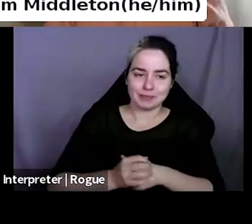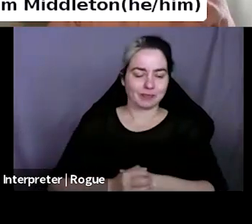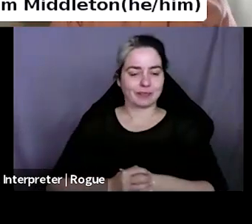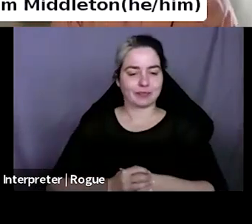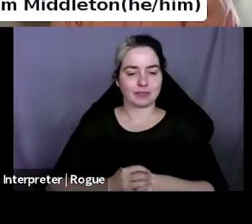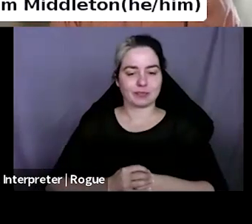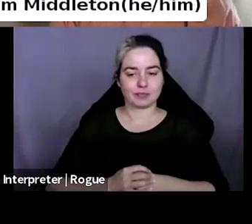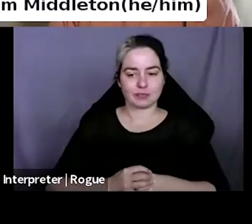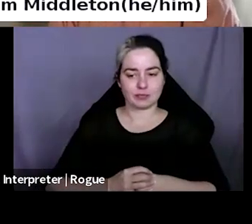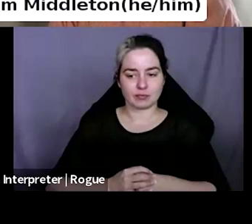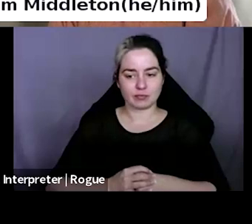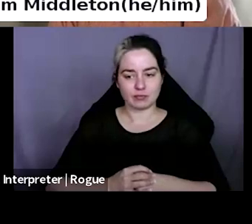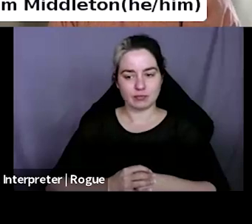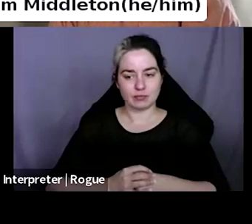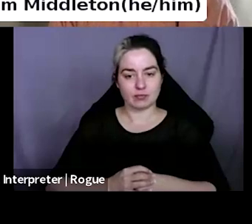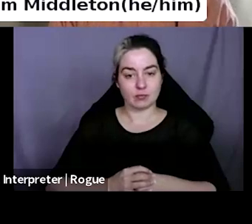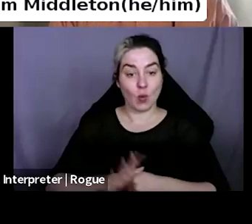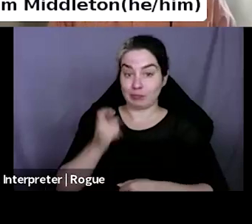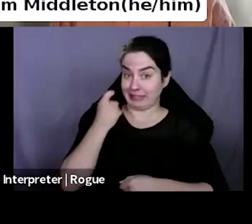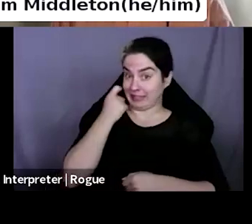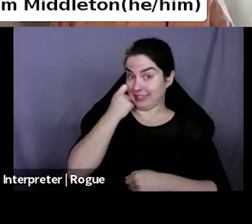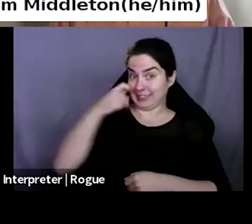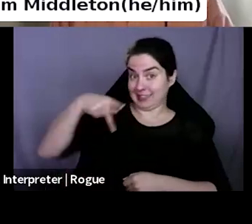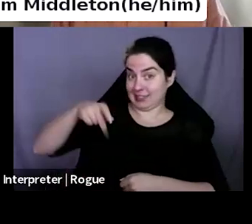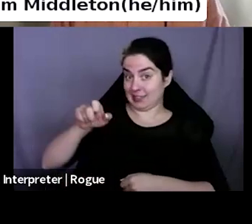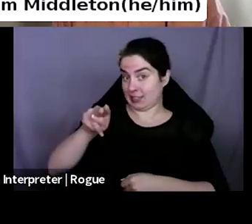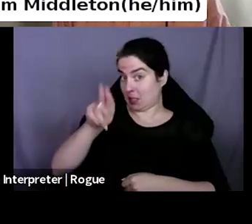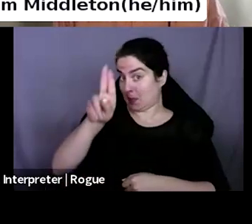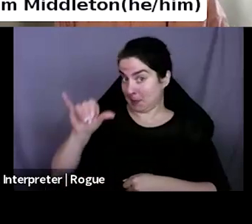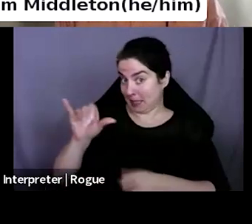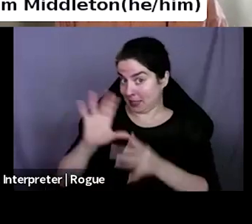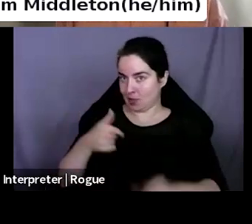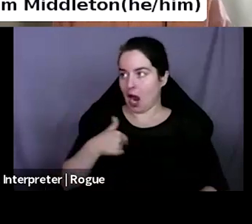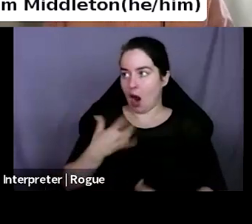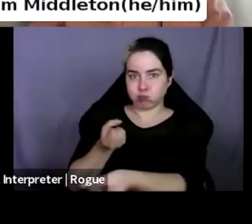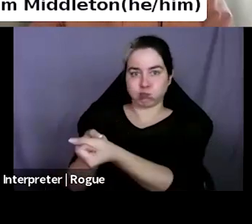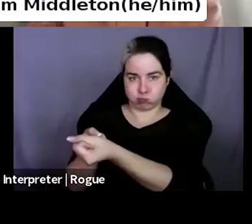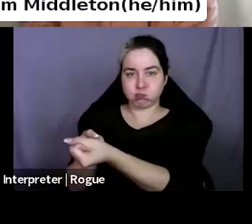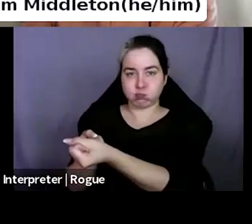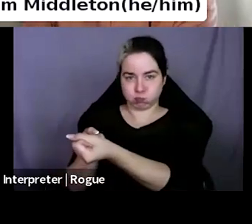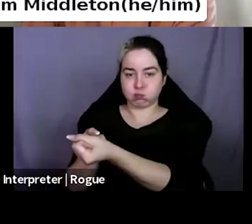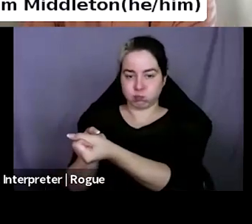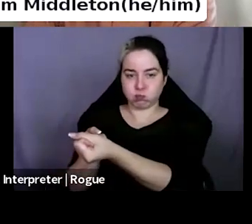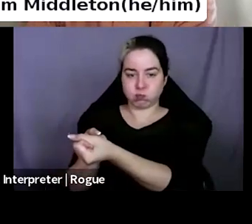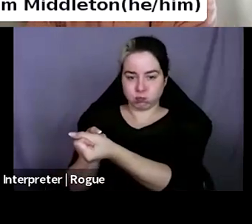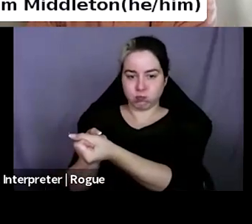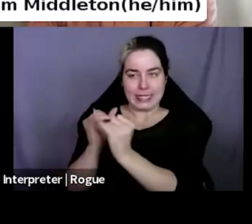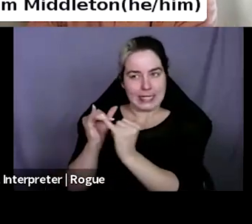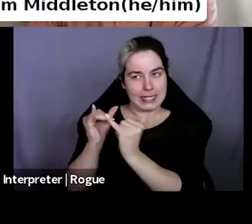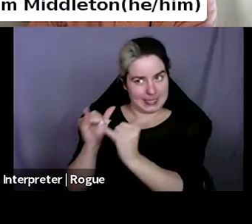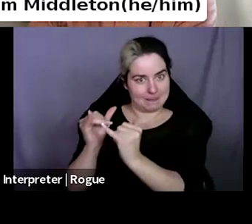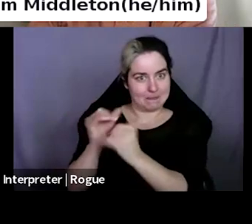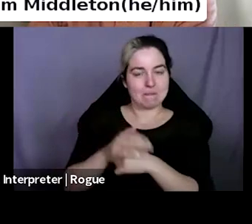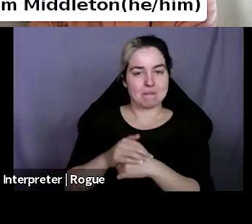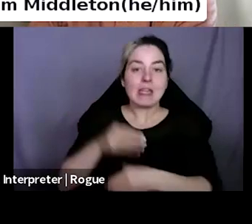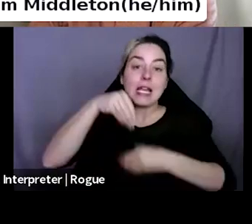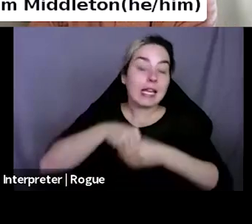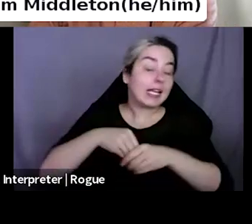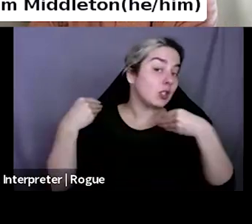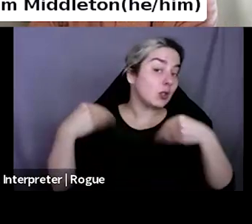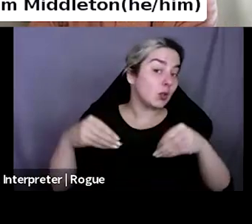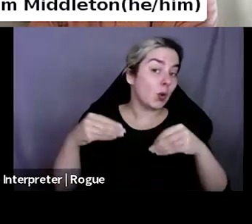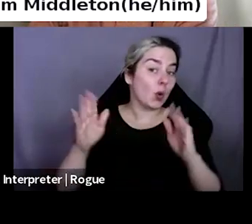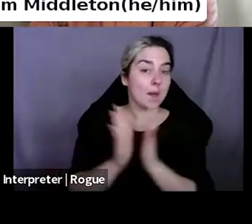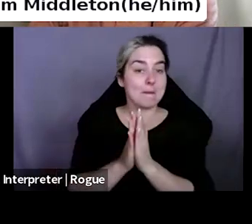kind of second what Penny said about, um, sort of in-store book fairs for a cause.